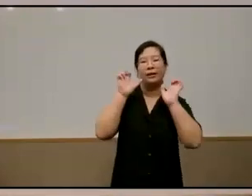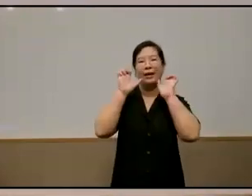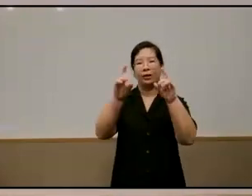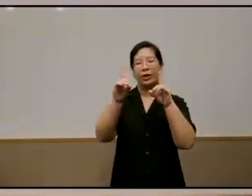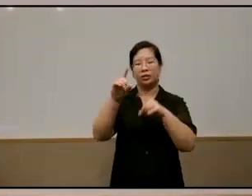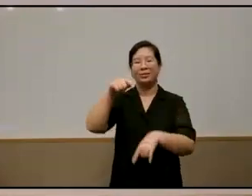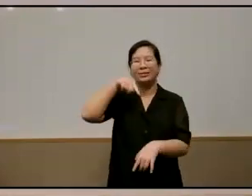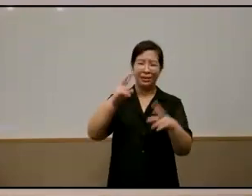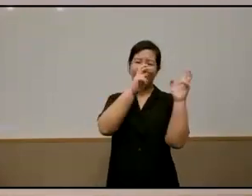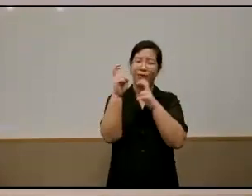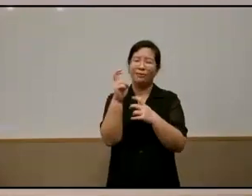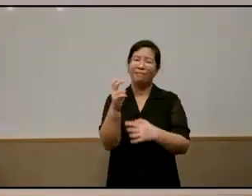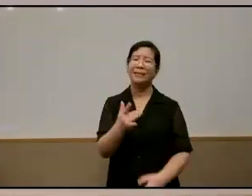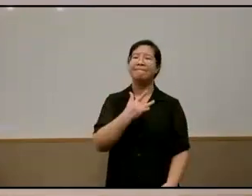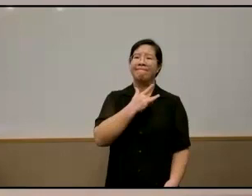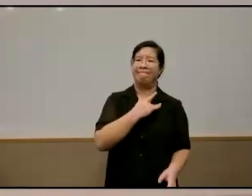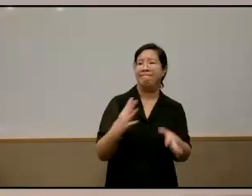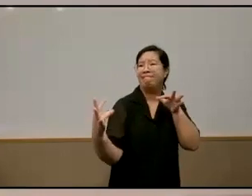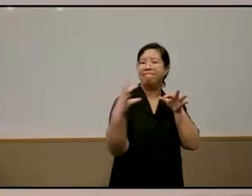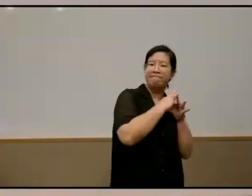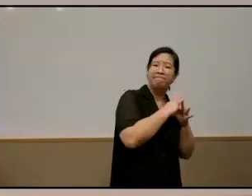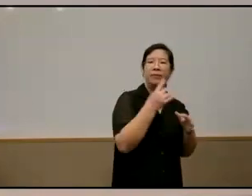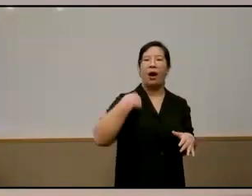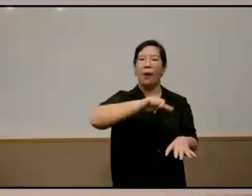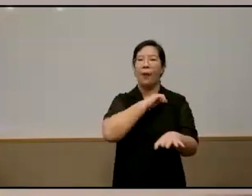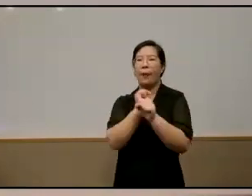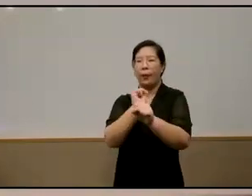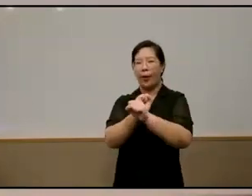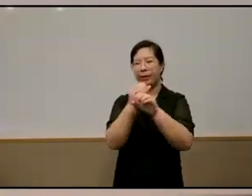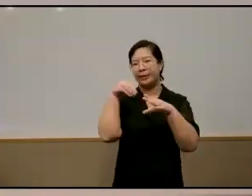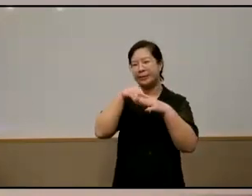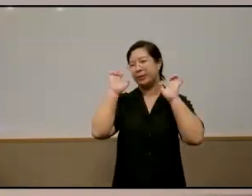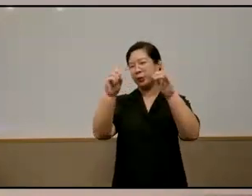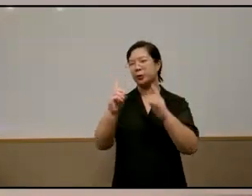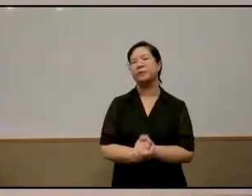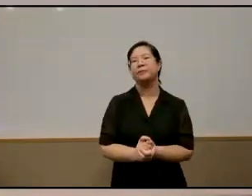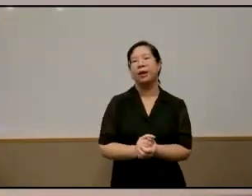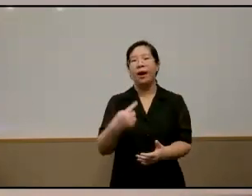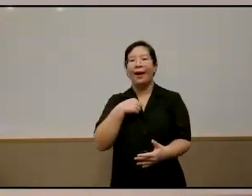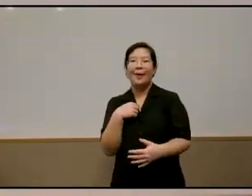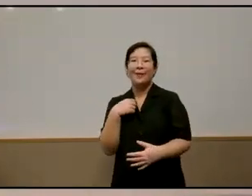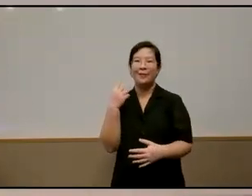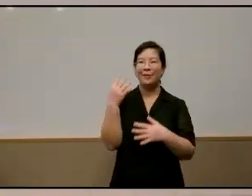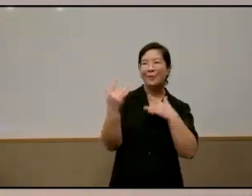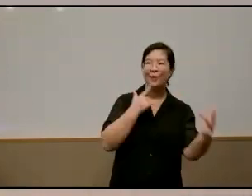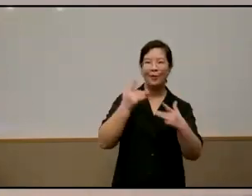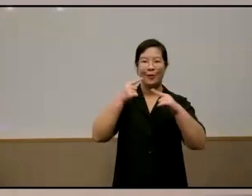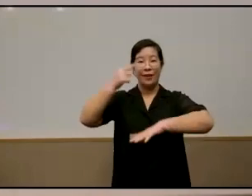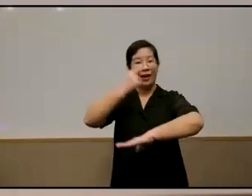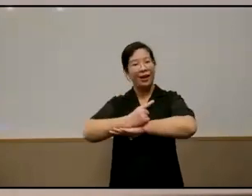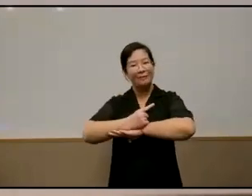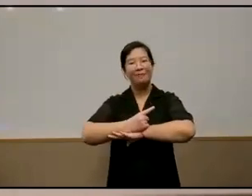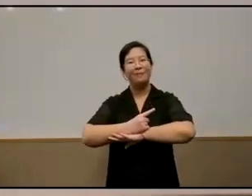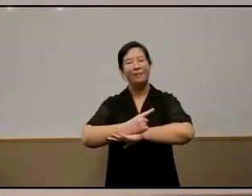a topic that is very dear and relevant to our work in education and i look forward today uh